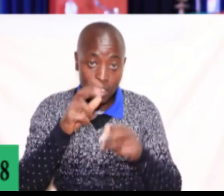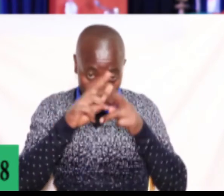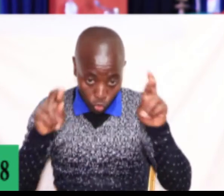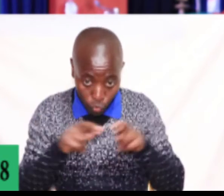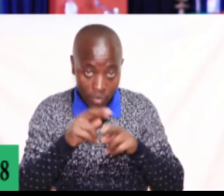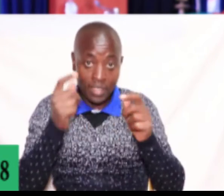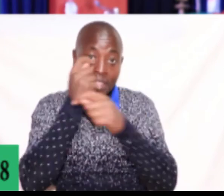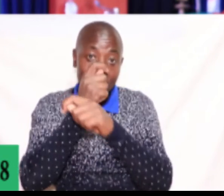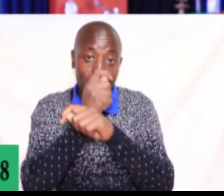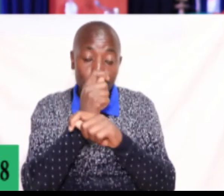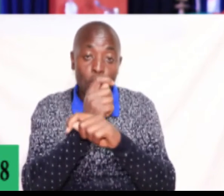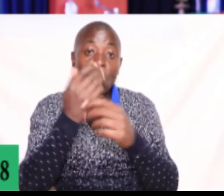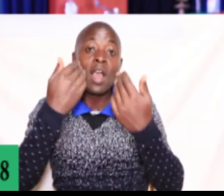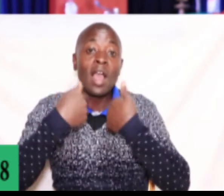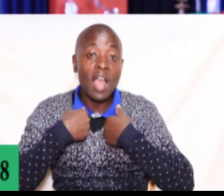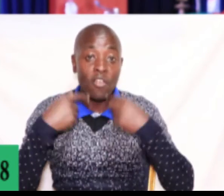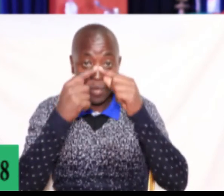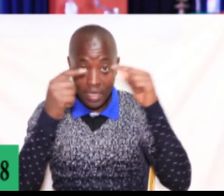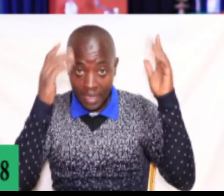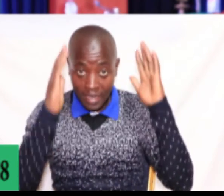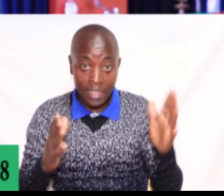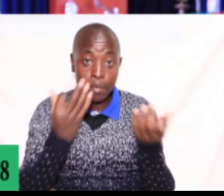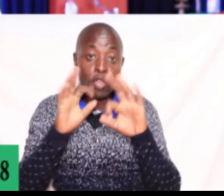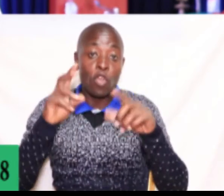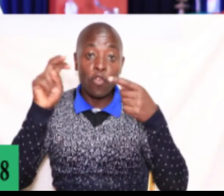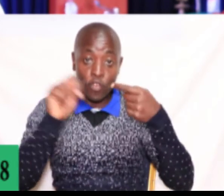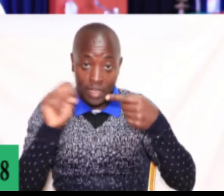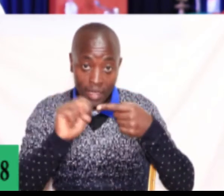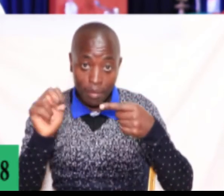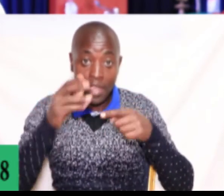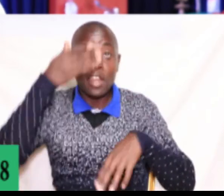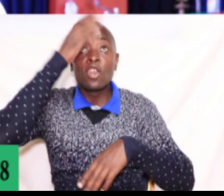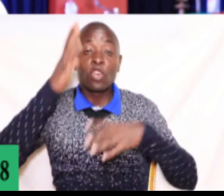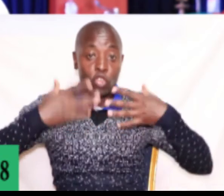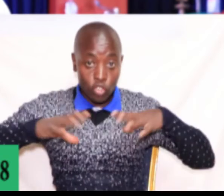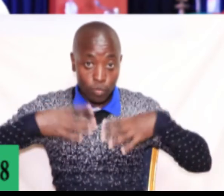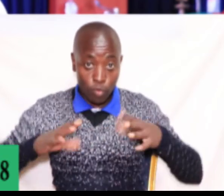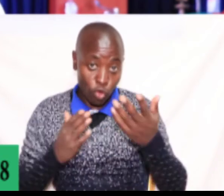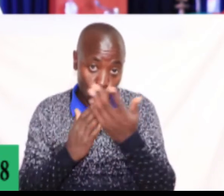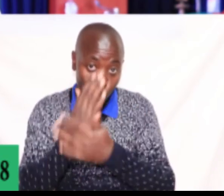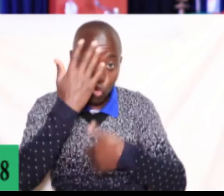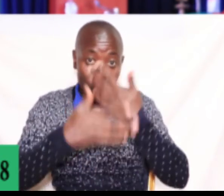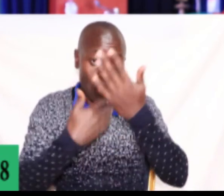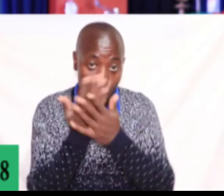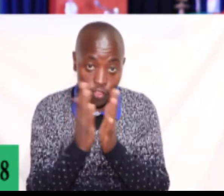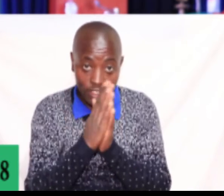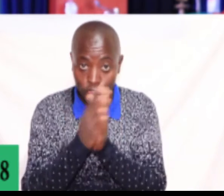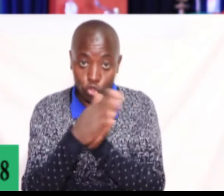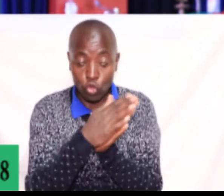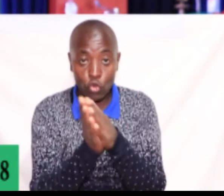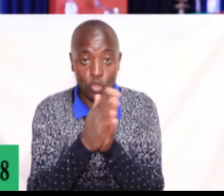and he had been an enemy of Nehemiah and God's people throughout his entire story.